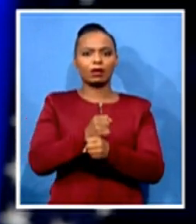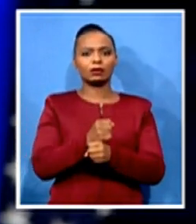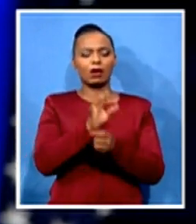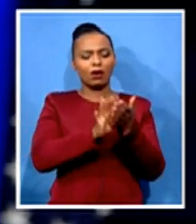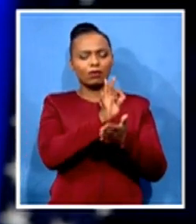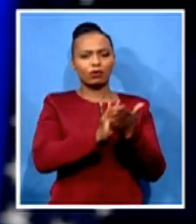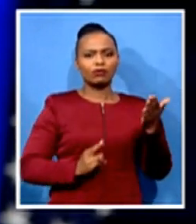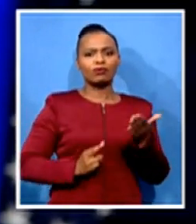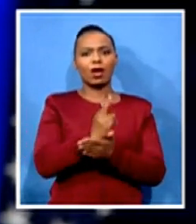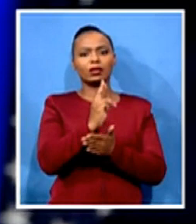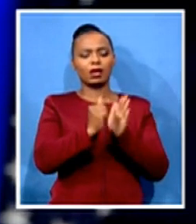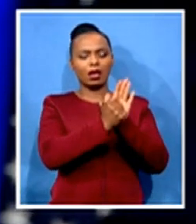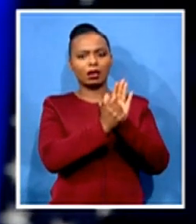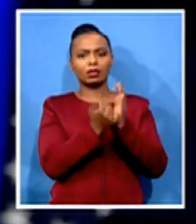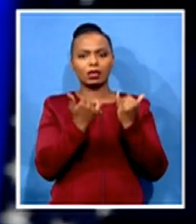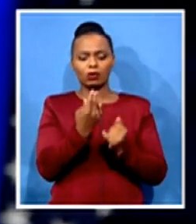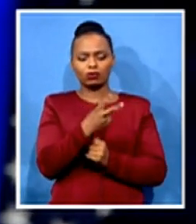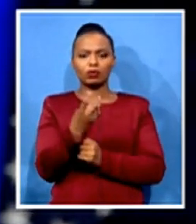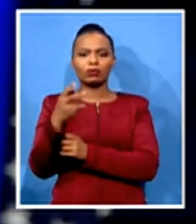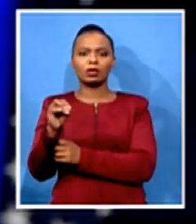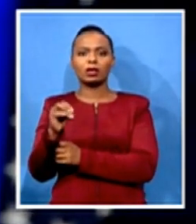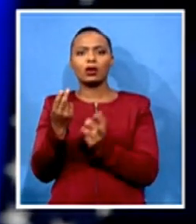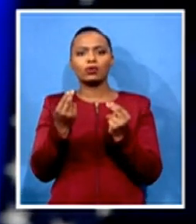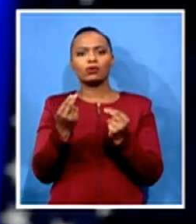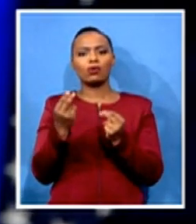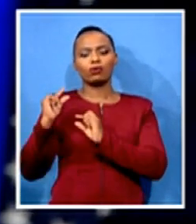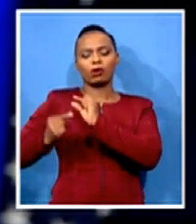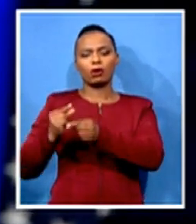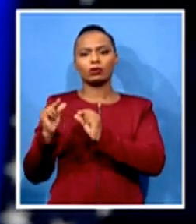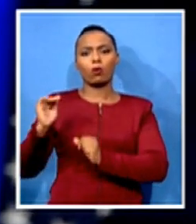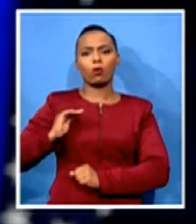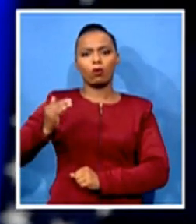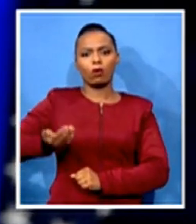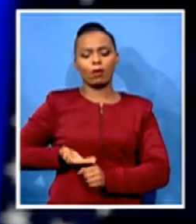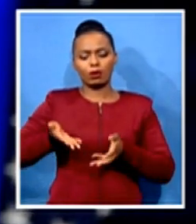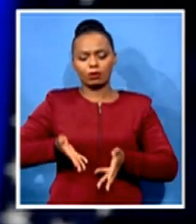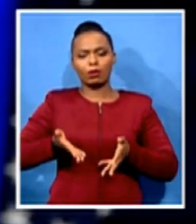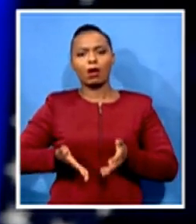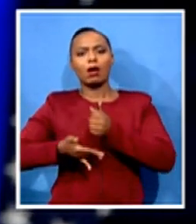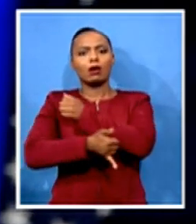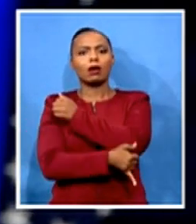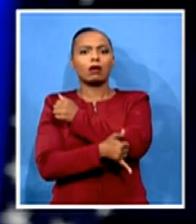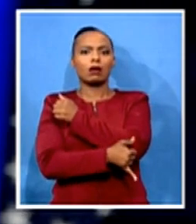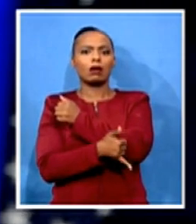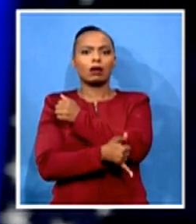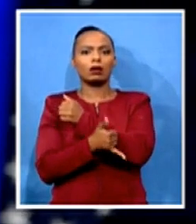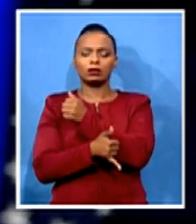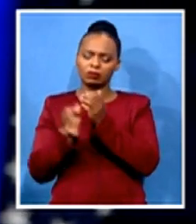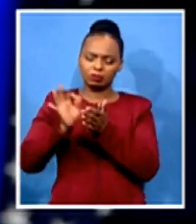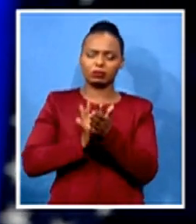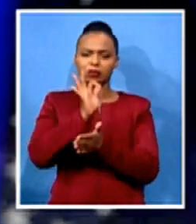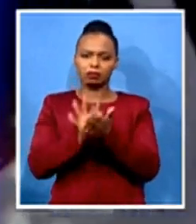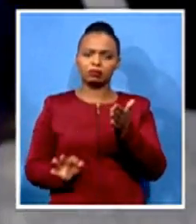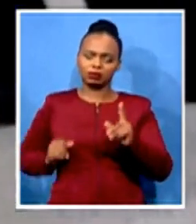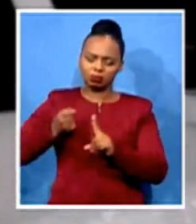with a new generation of women in our country who cast their ballots and continued the fight for their fundamental right